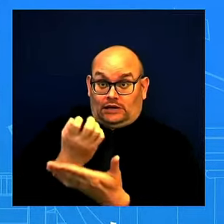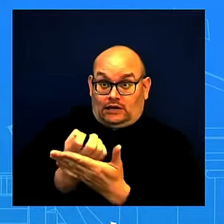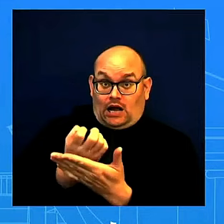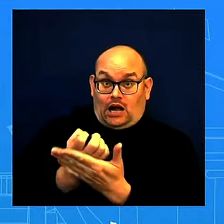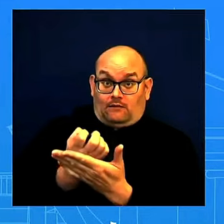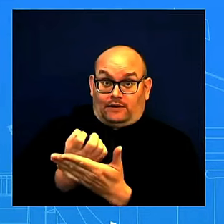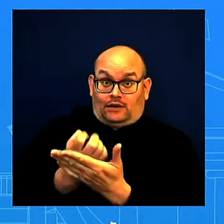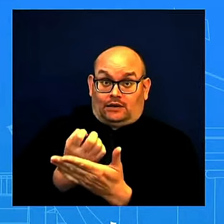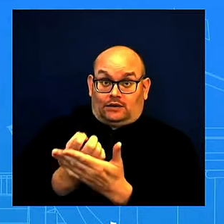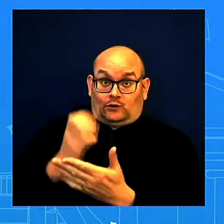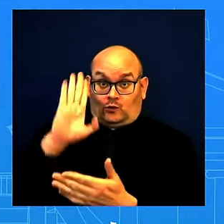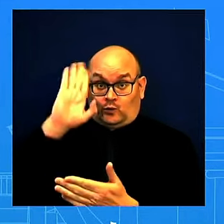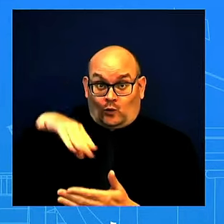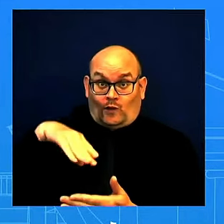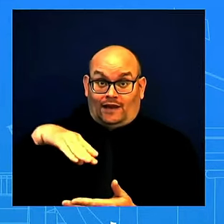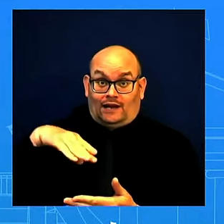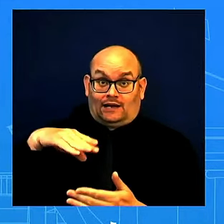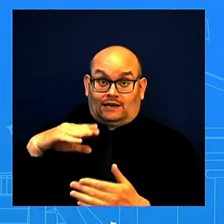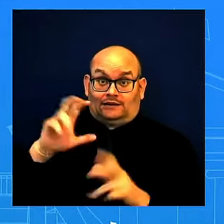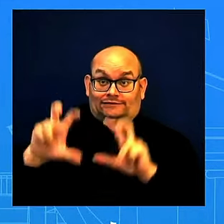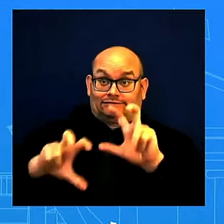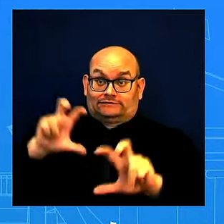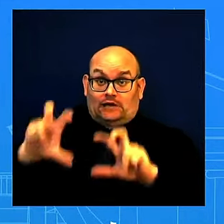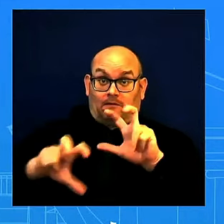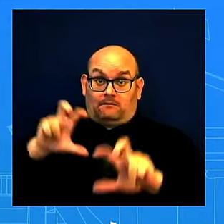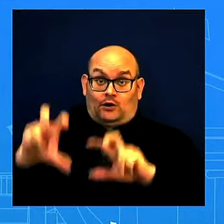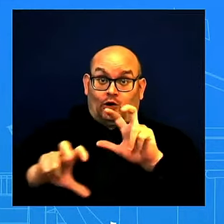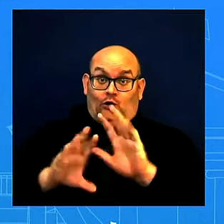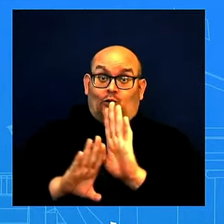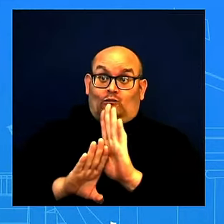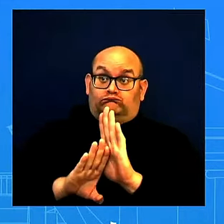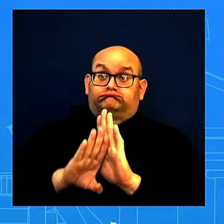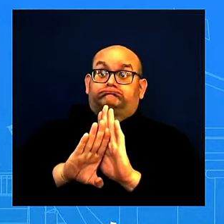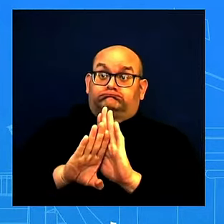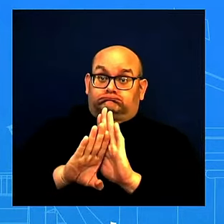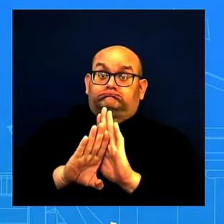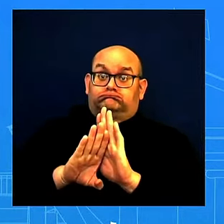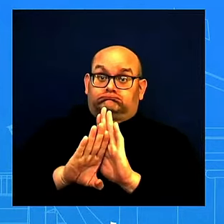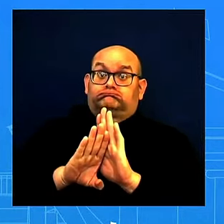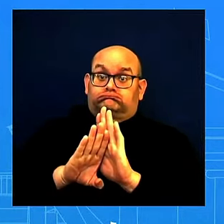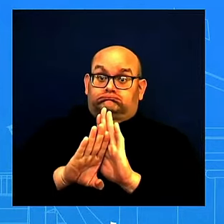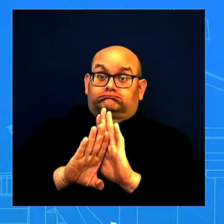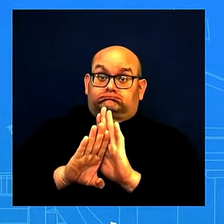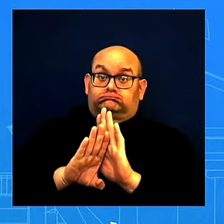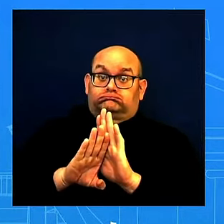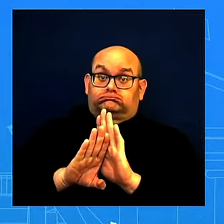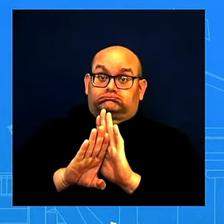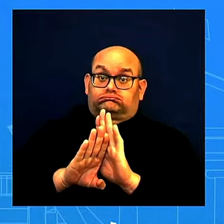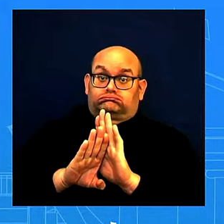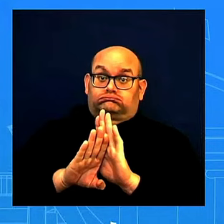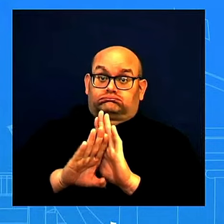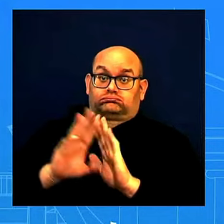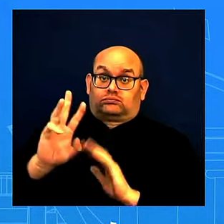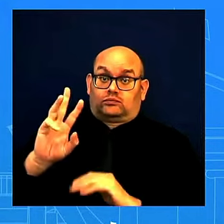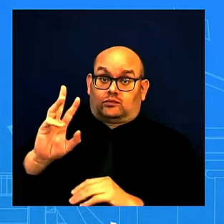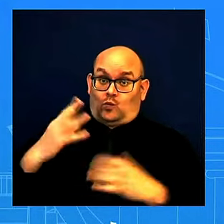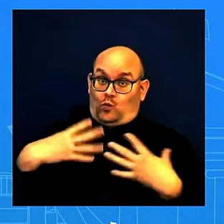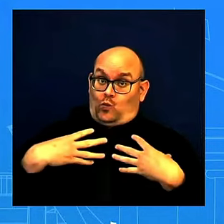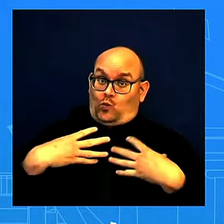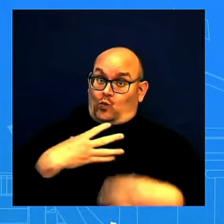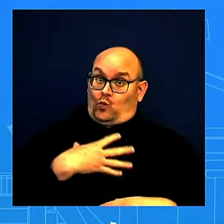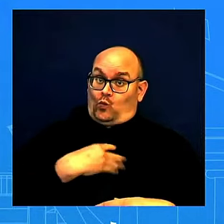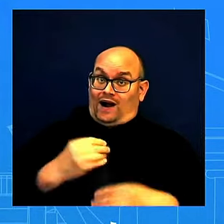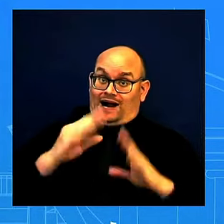the stock market's up today, the U.S. stock market. So I was wondering if the White House thought the sell-off on Monday was just a blip,